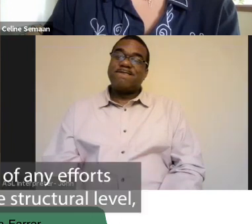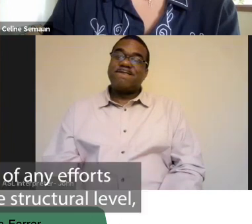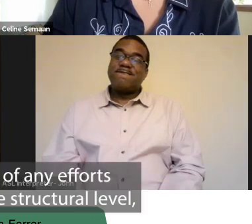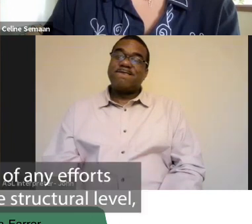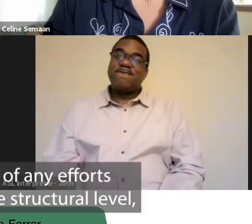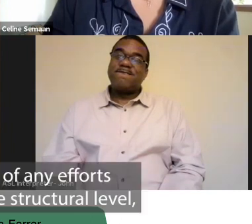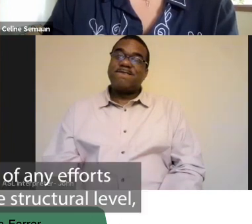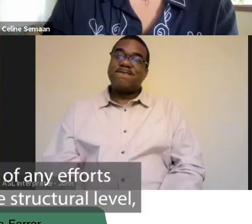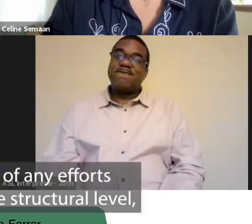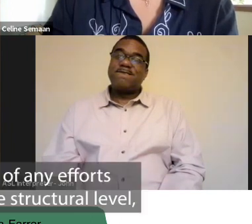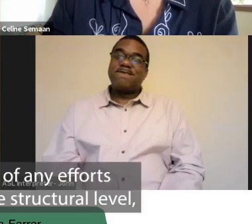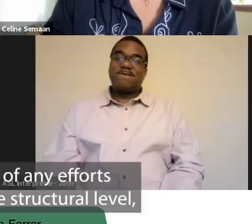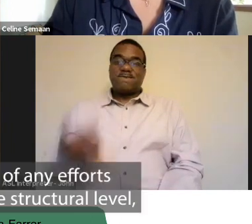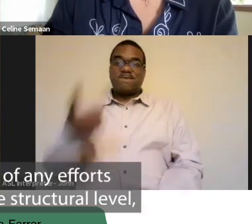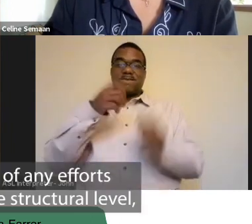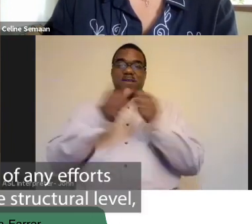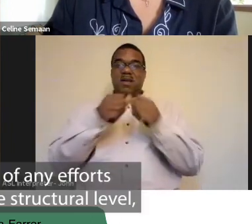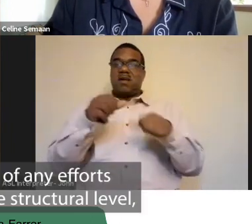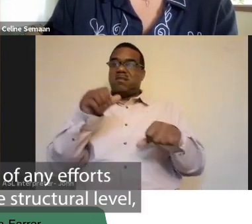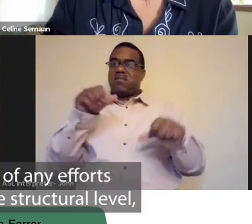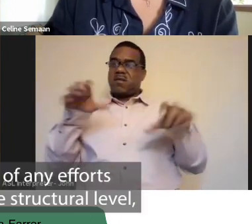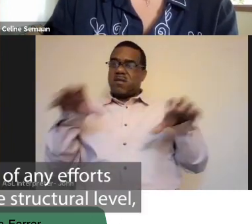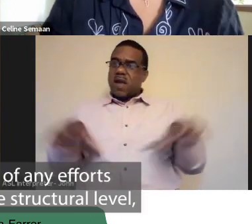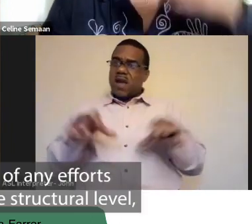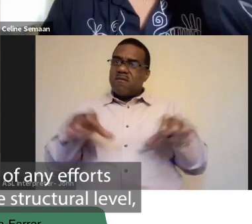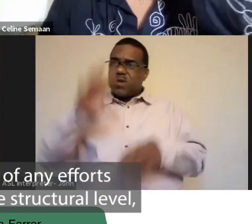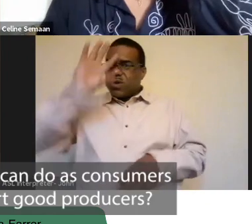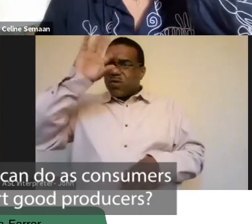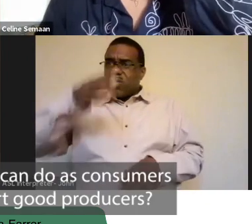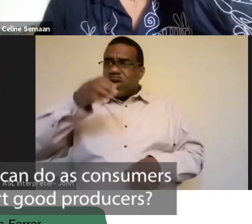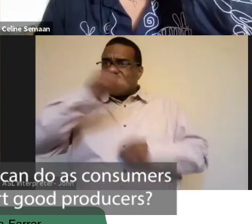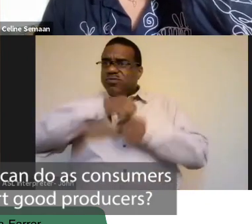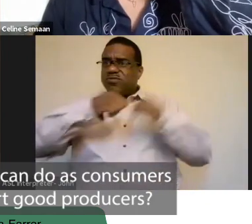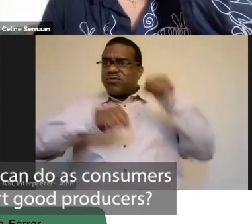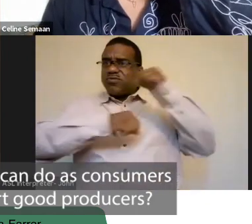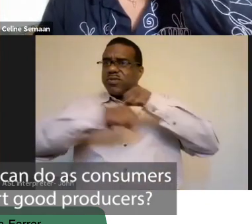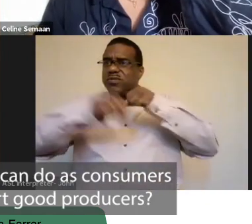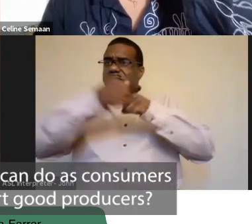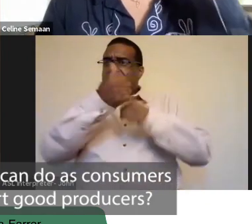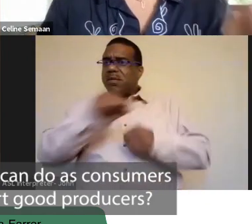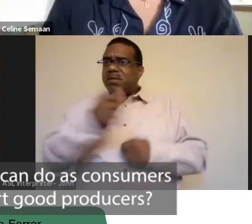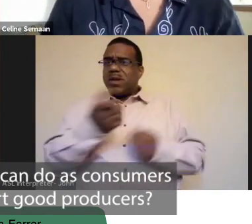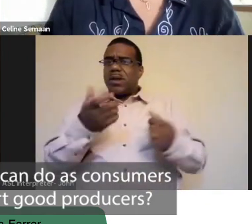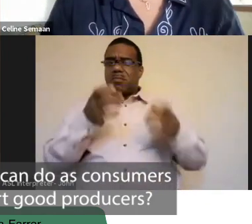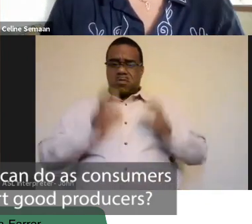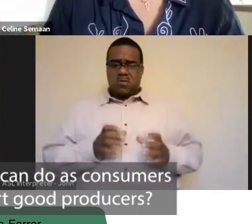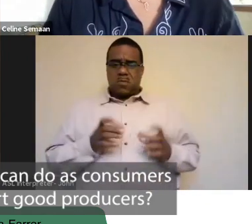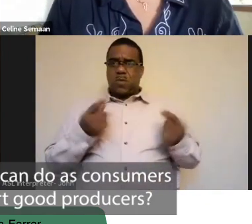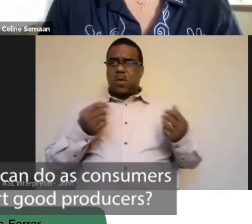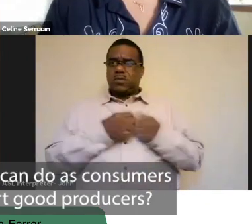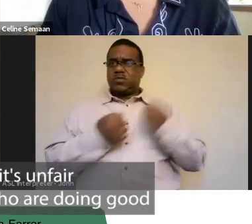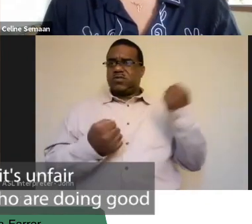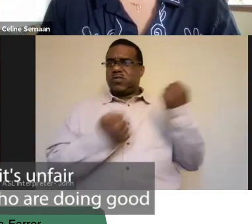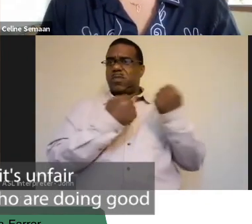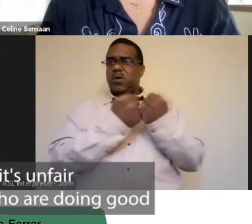Do you know of any efforts to correct on the structural level? Is there anything we can do as consumers other than support good